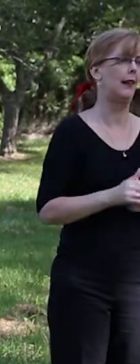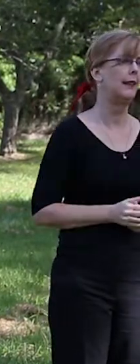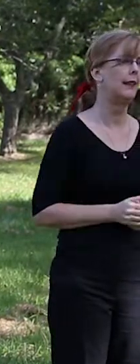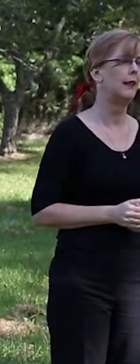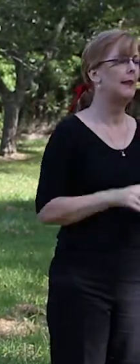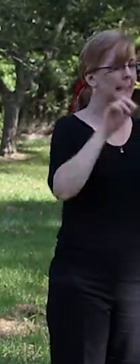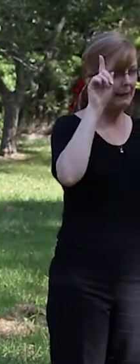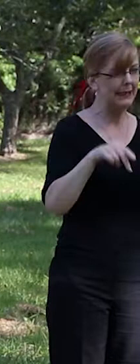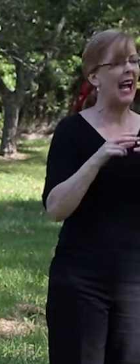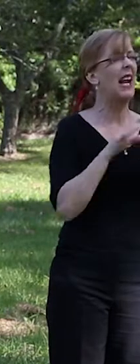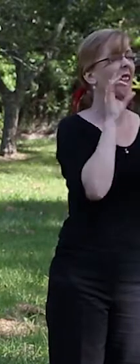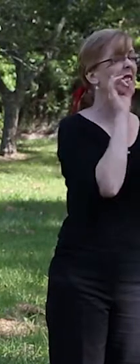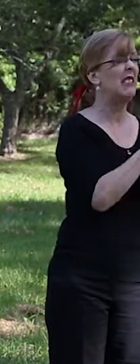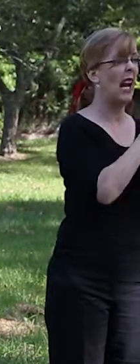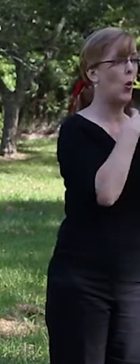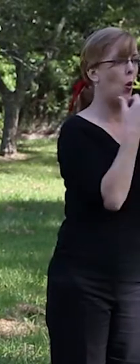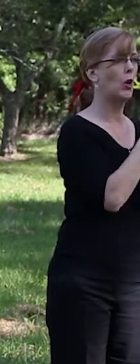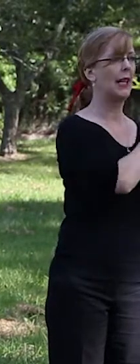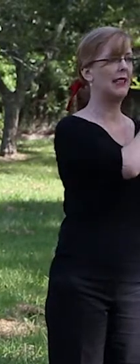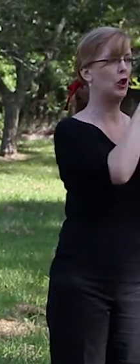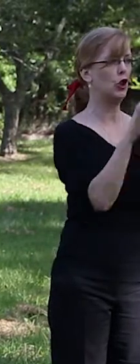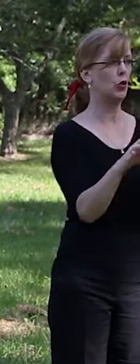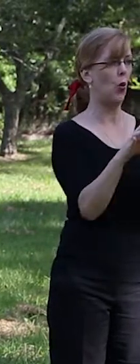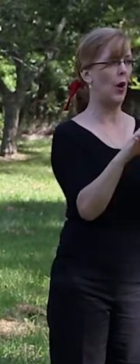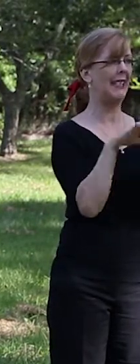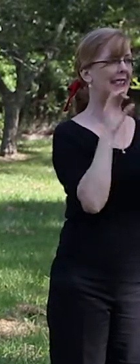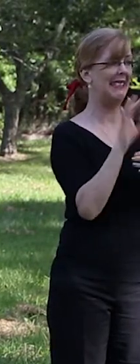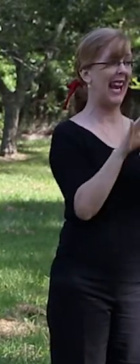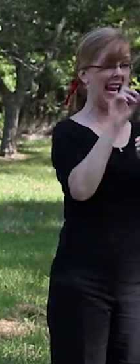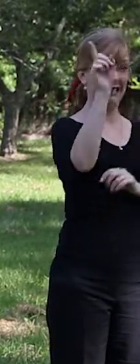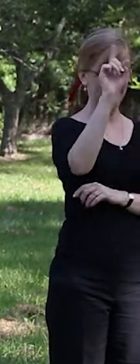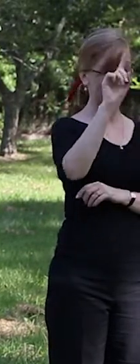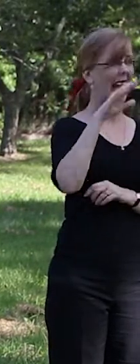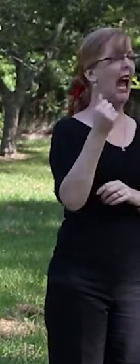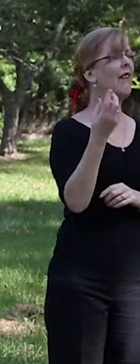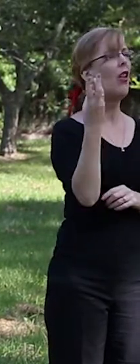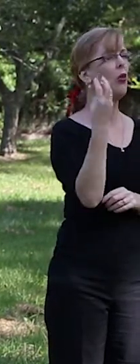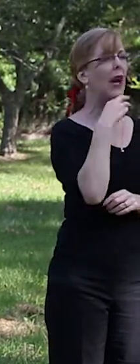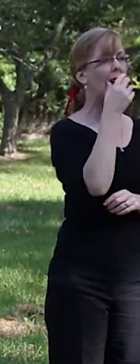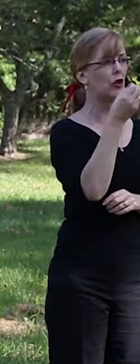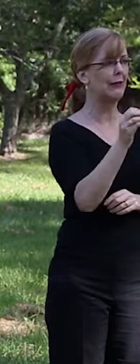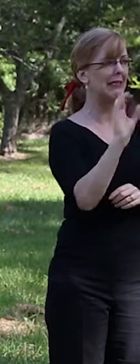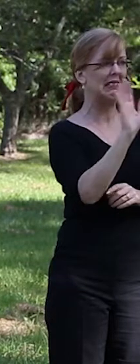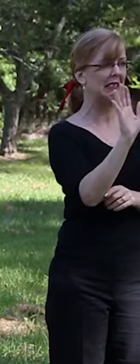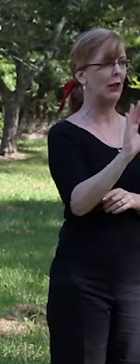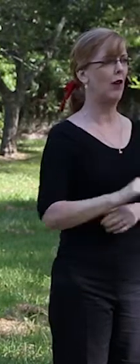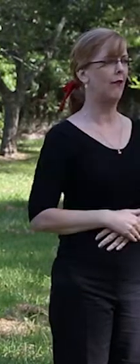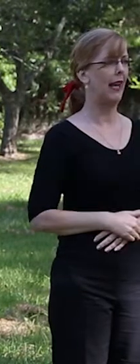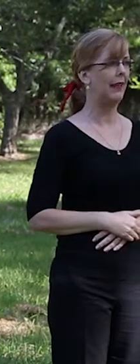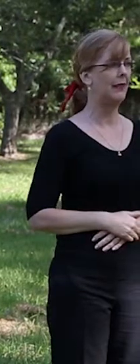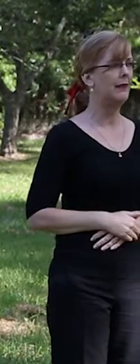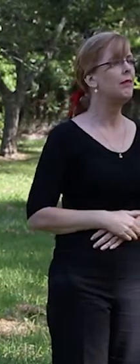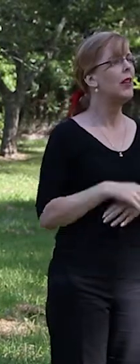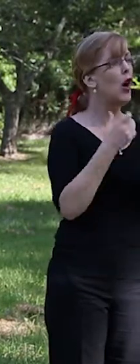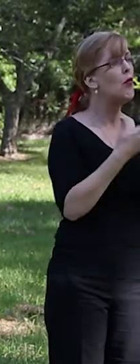We started off with 10 organisations, and like I said, currently now to date we have about 360. The RAP